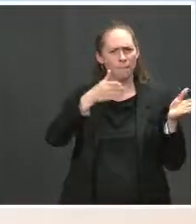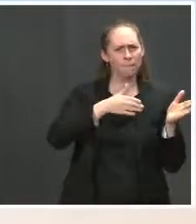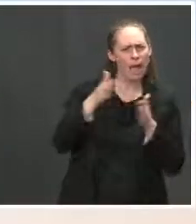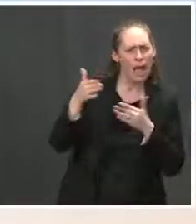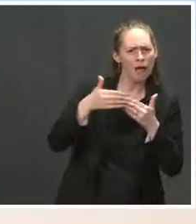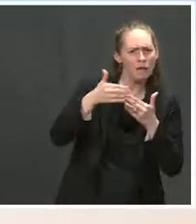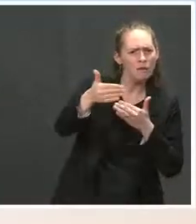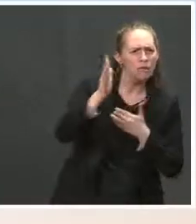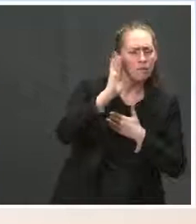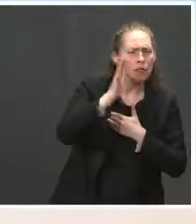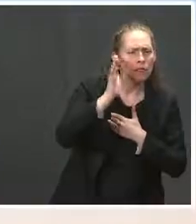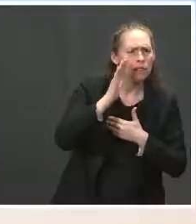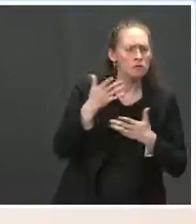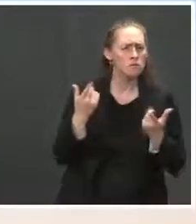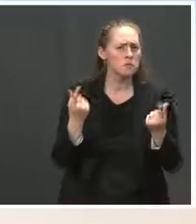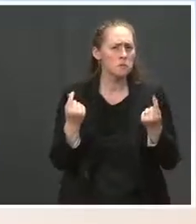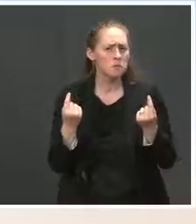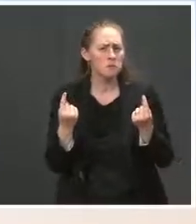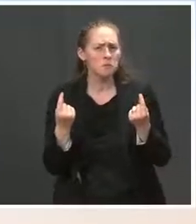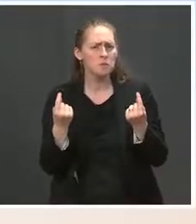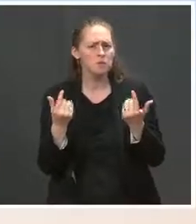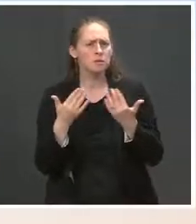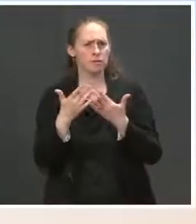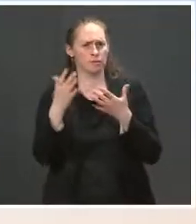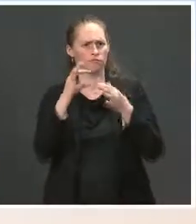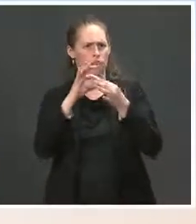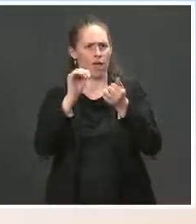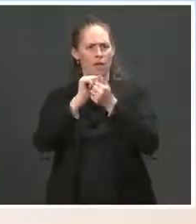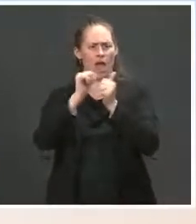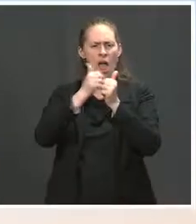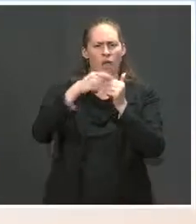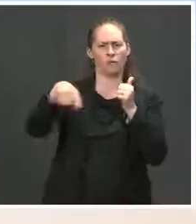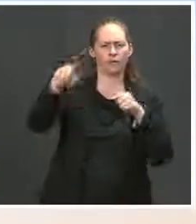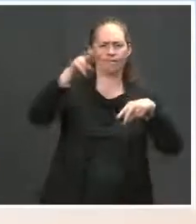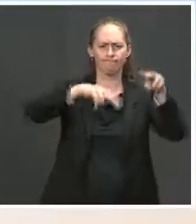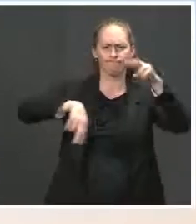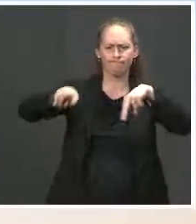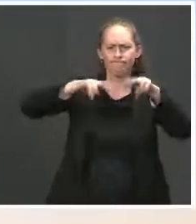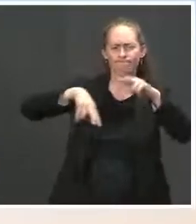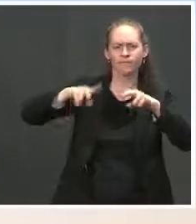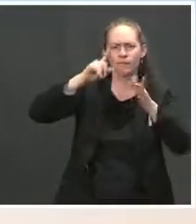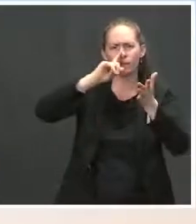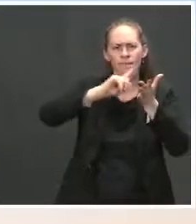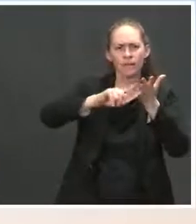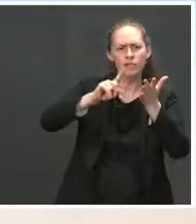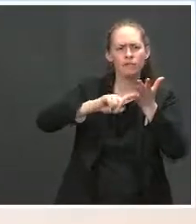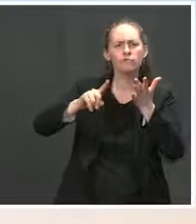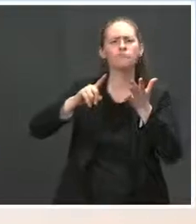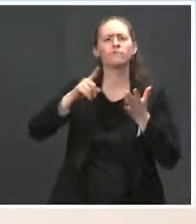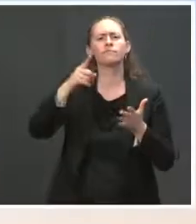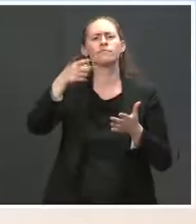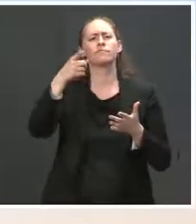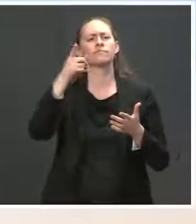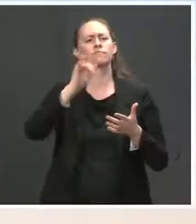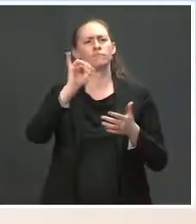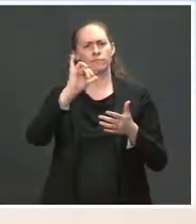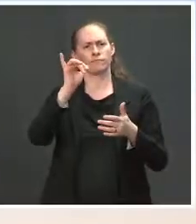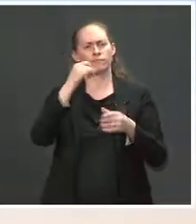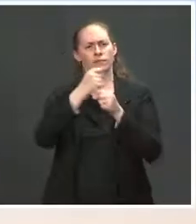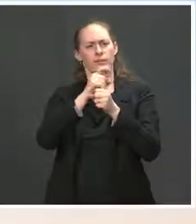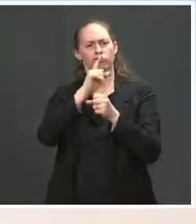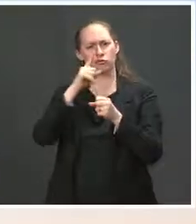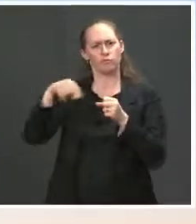will be taken moving forward on regulatory, legislative, investigative or other fronts to ensure accountability and